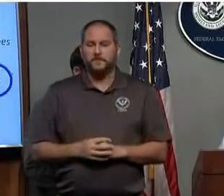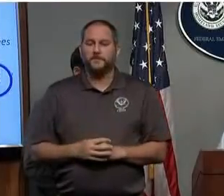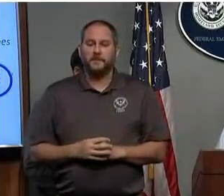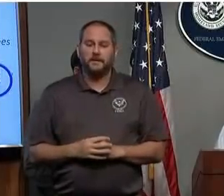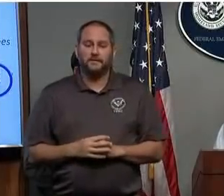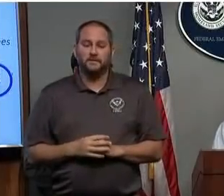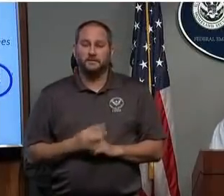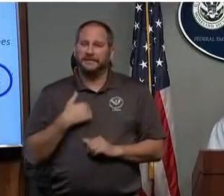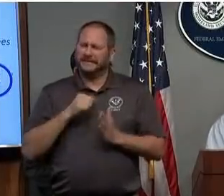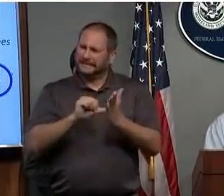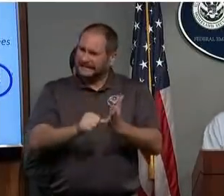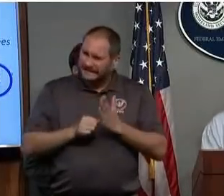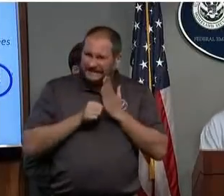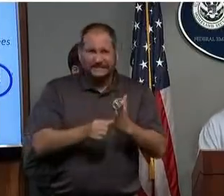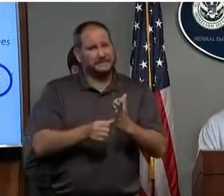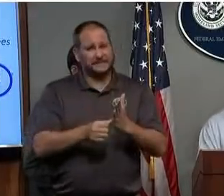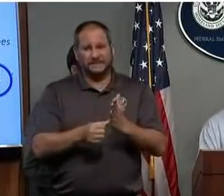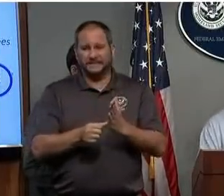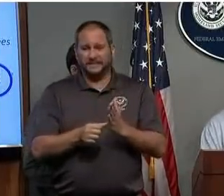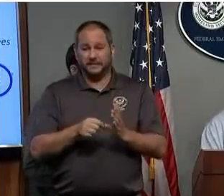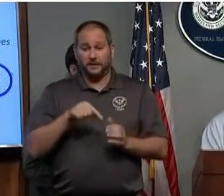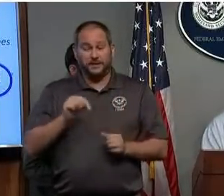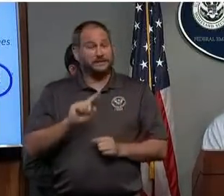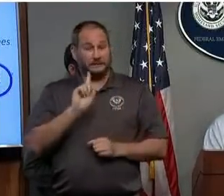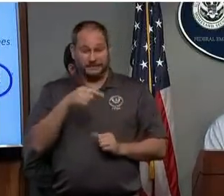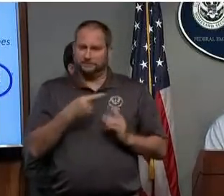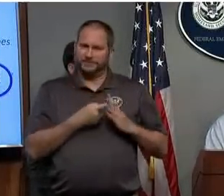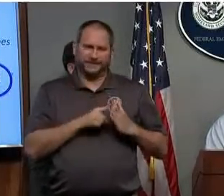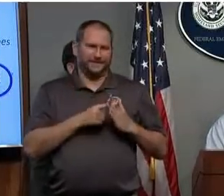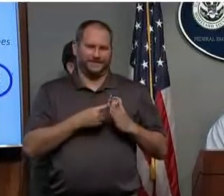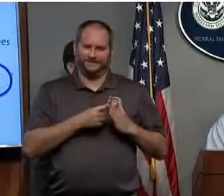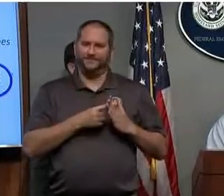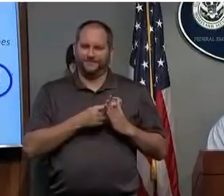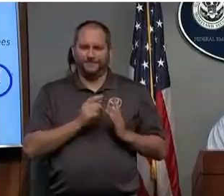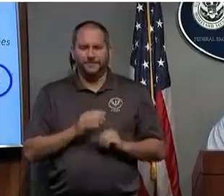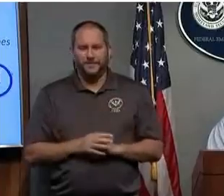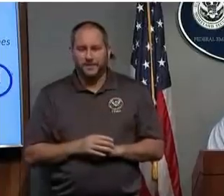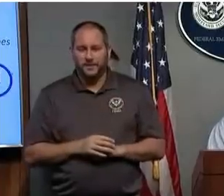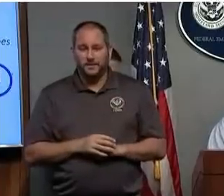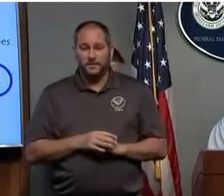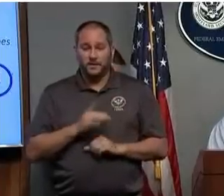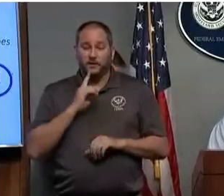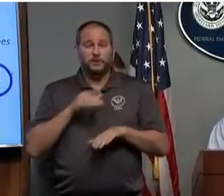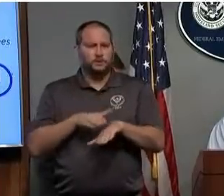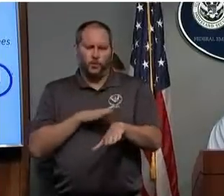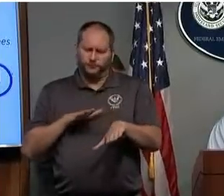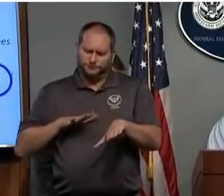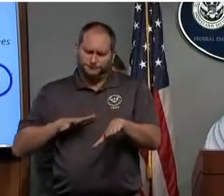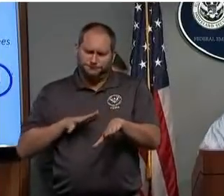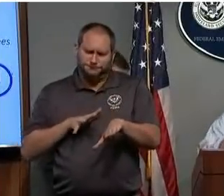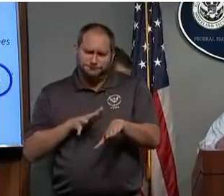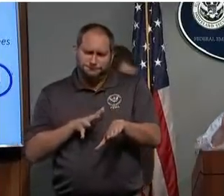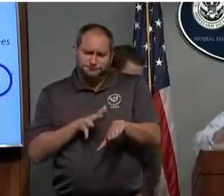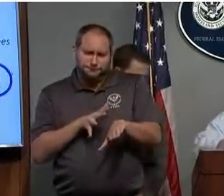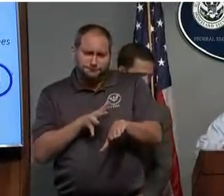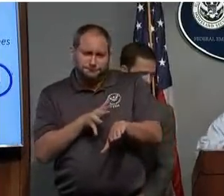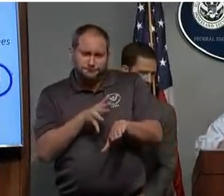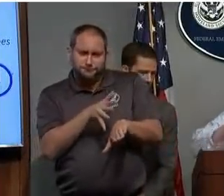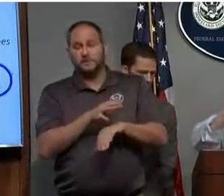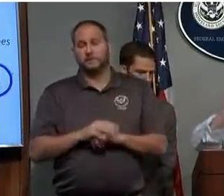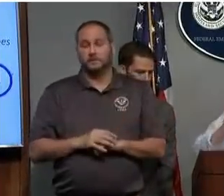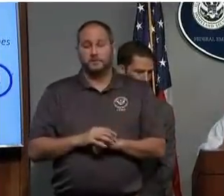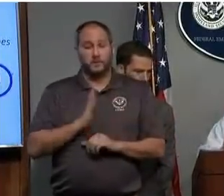that this is only the beginning. Florence is a very slow mover. It will continue to trek